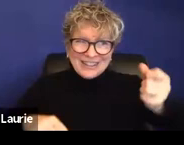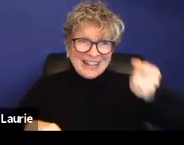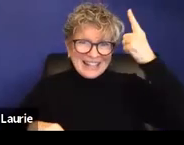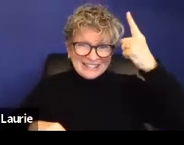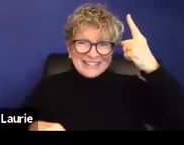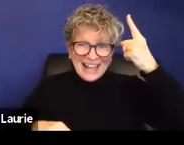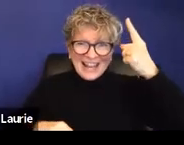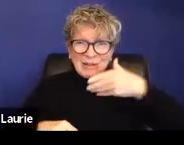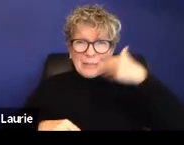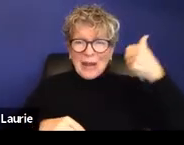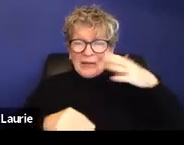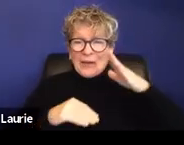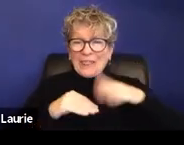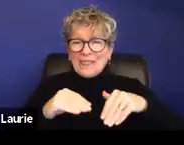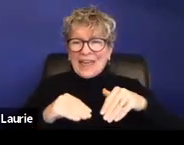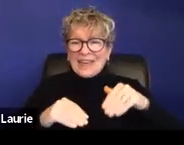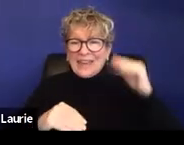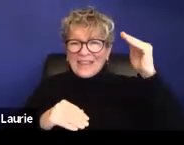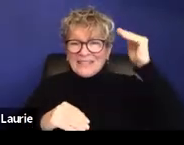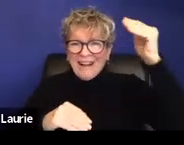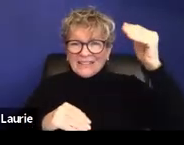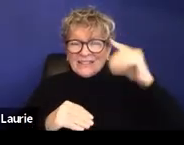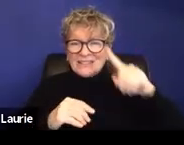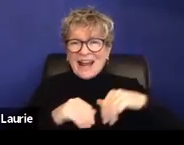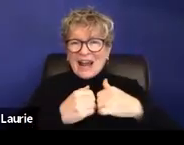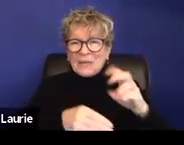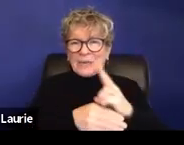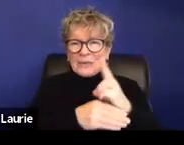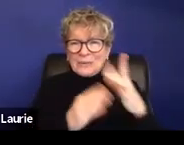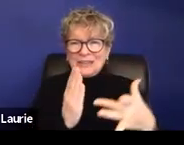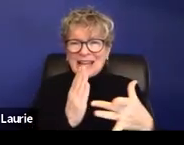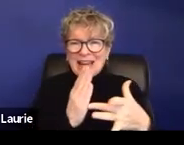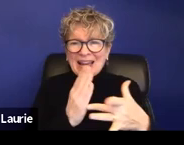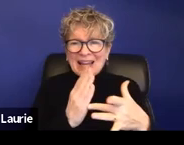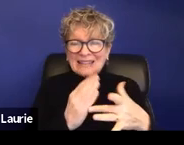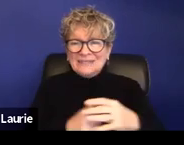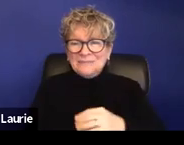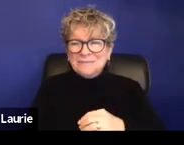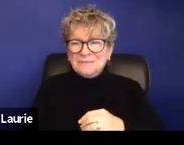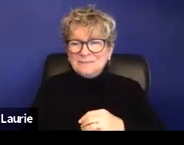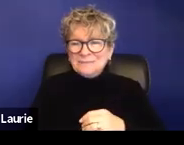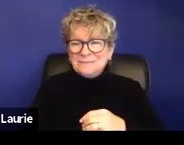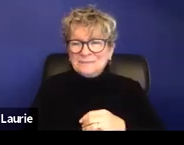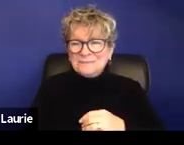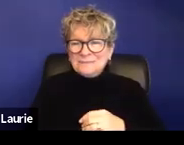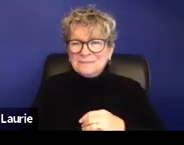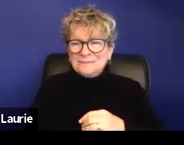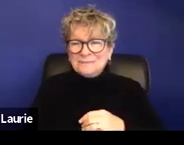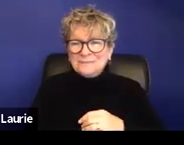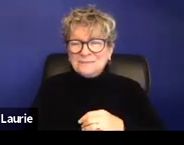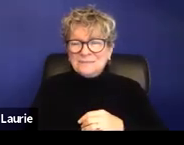than they do and have been like, uh, unfortunately helping them navigate, um, even though, um,